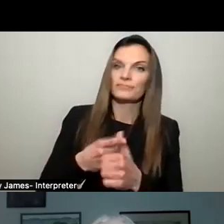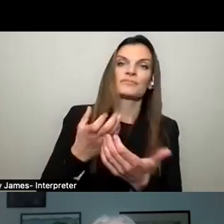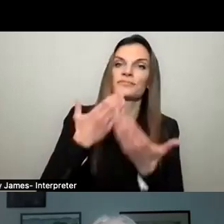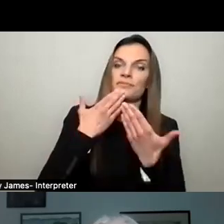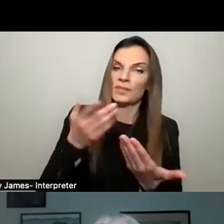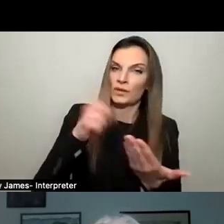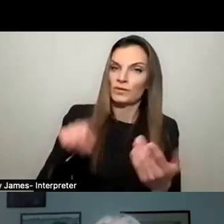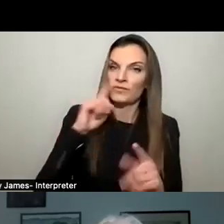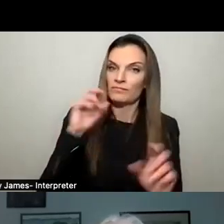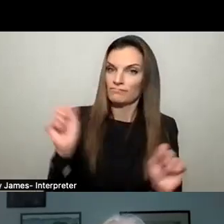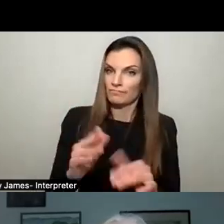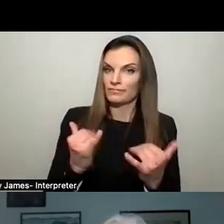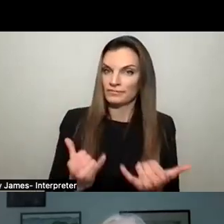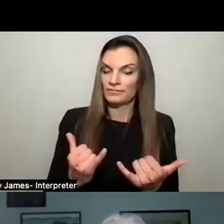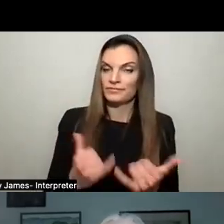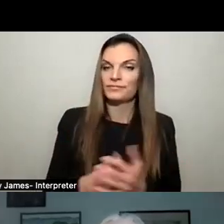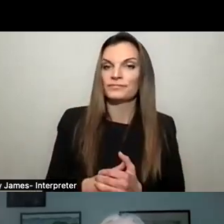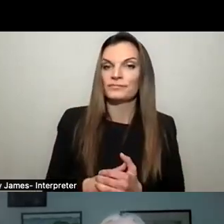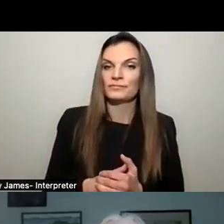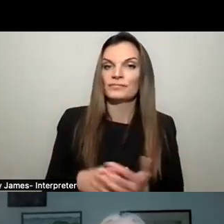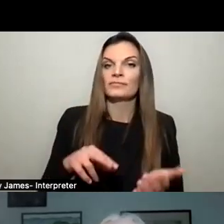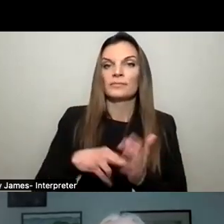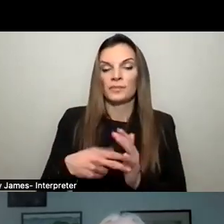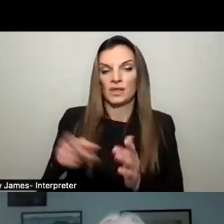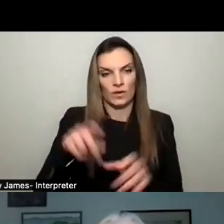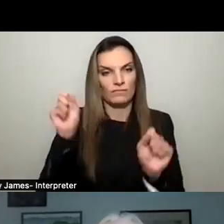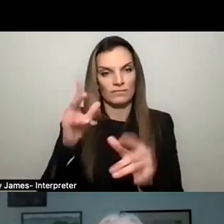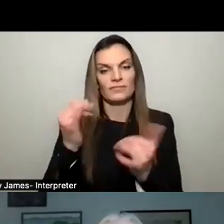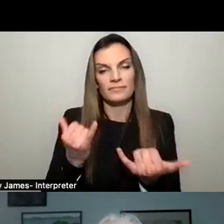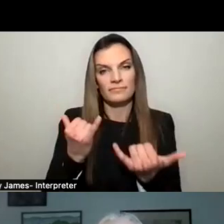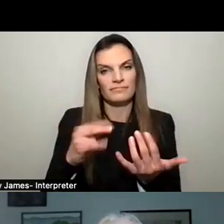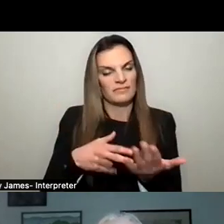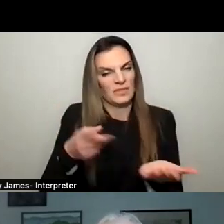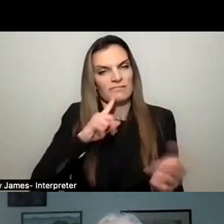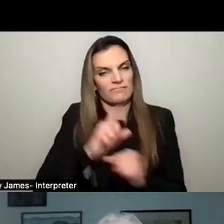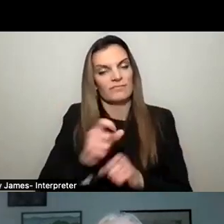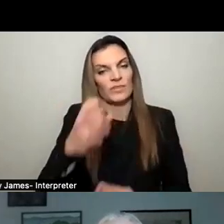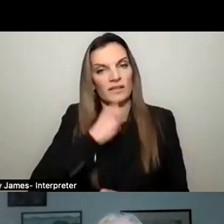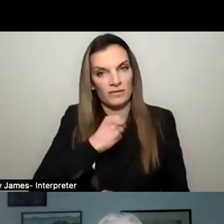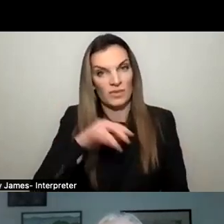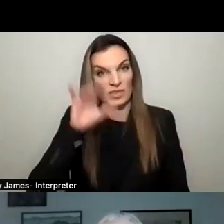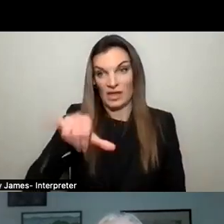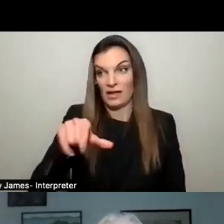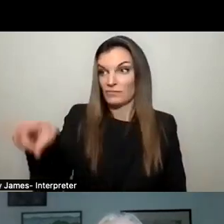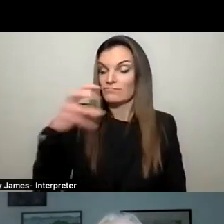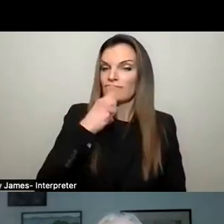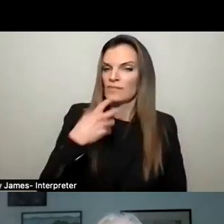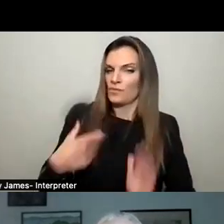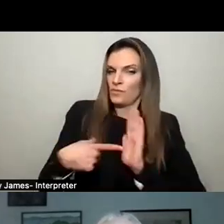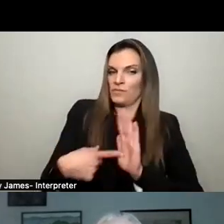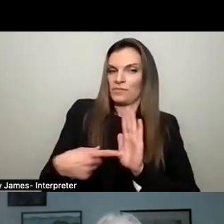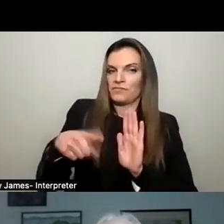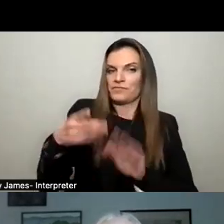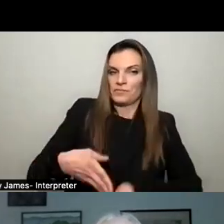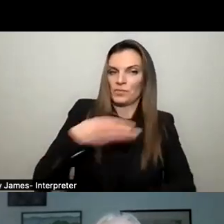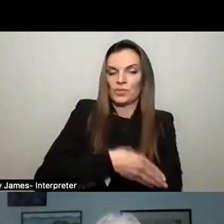out of day to be here. It's a statement about the village of sleepy hall and how much we all care. And that's what I want to represent an improving, uh, sleepy